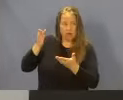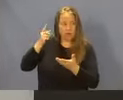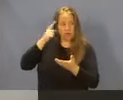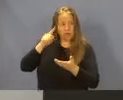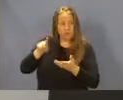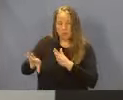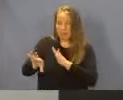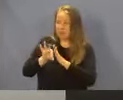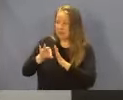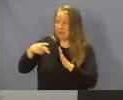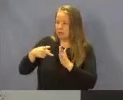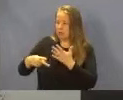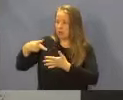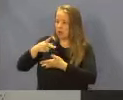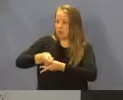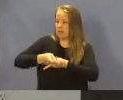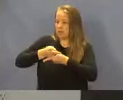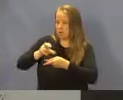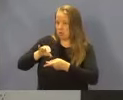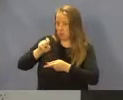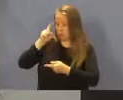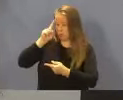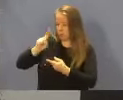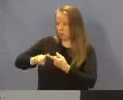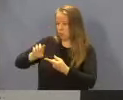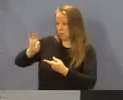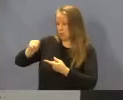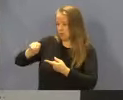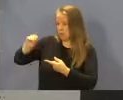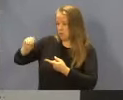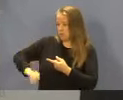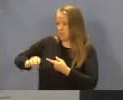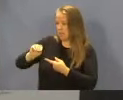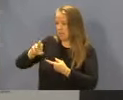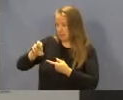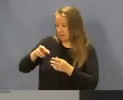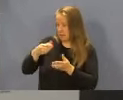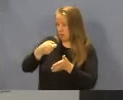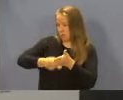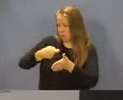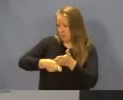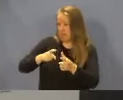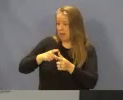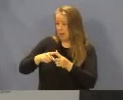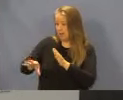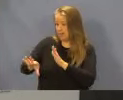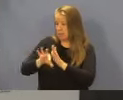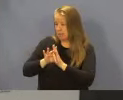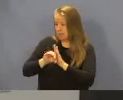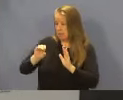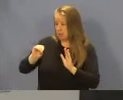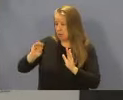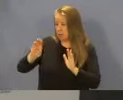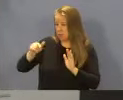primary care codes to 90% of the Medicare 2024 rate and select obstetric and